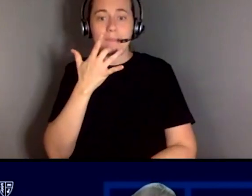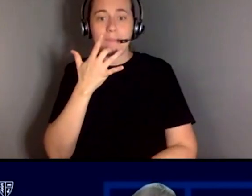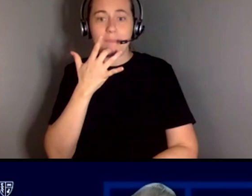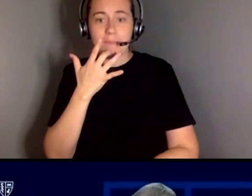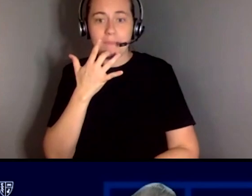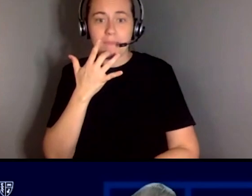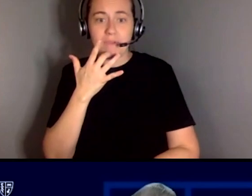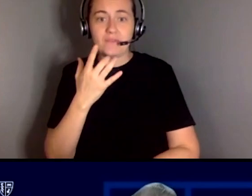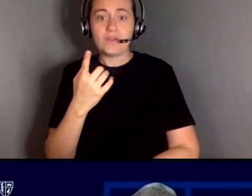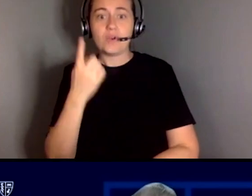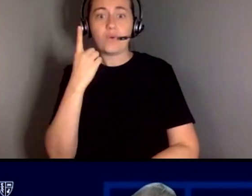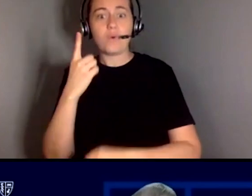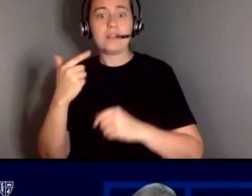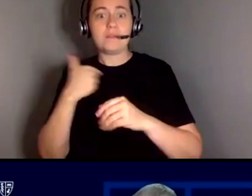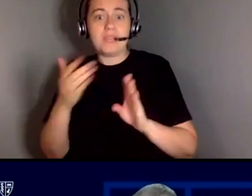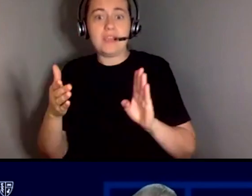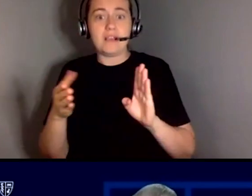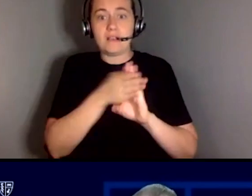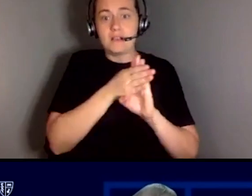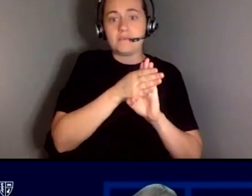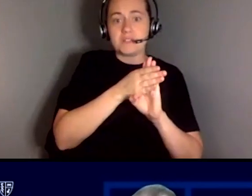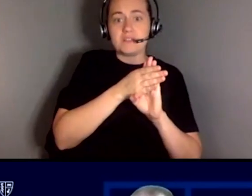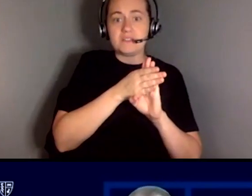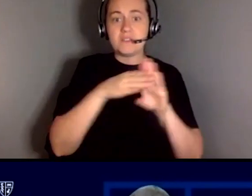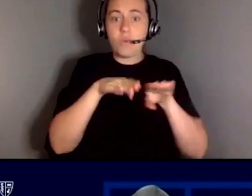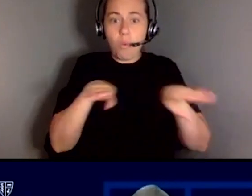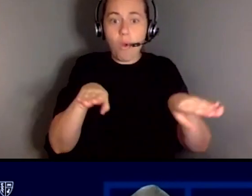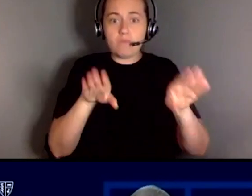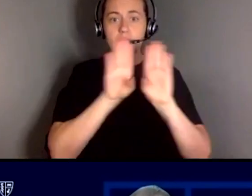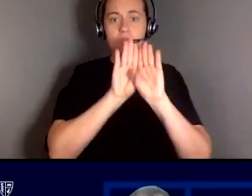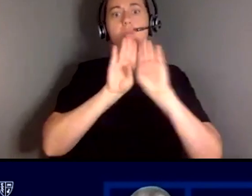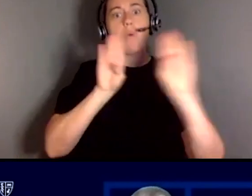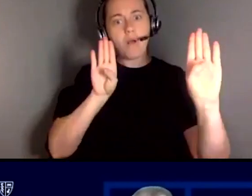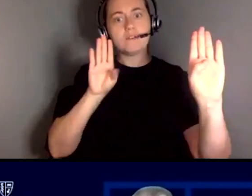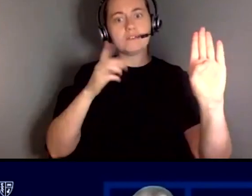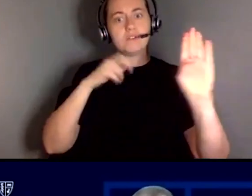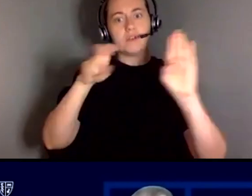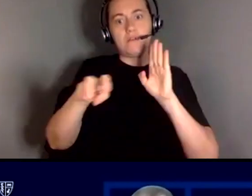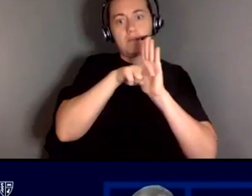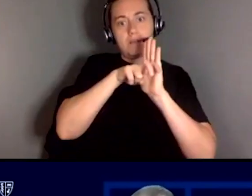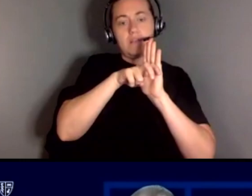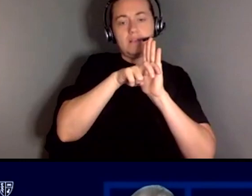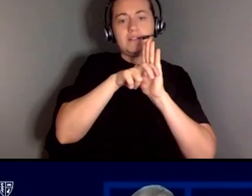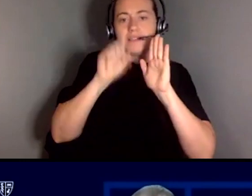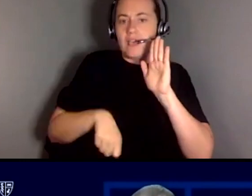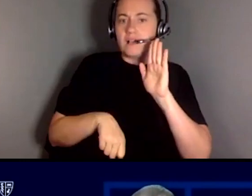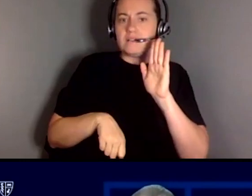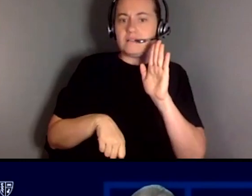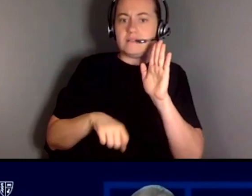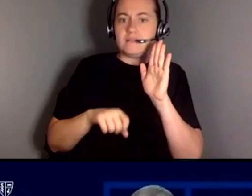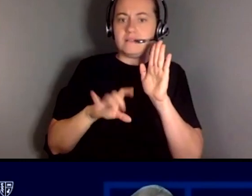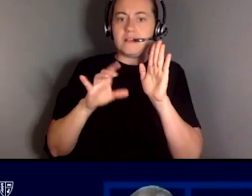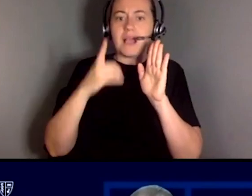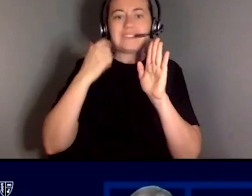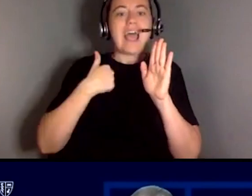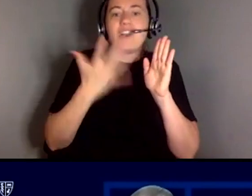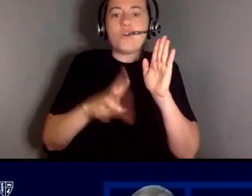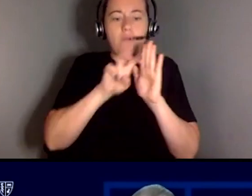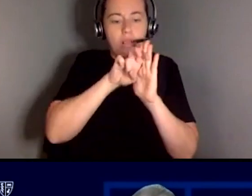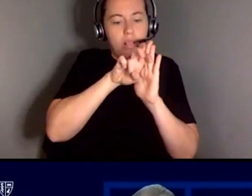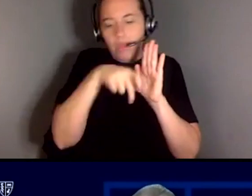wall so that i don't roll off the other side if you don't want to just know how i want to end my day so